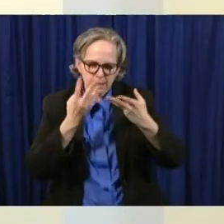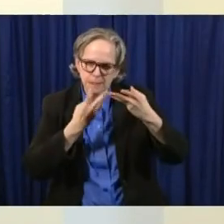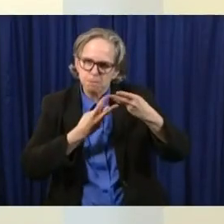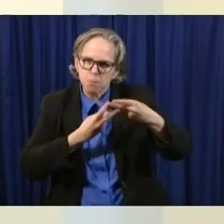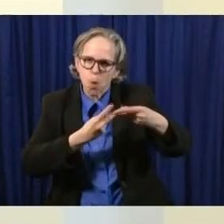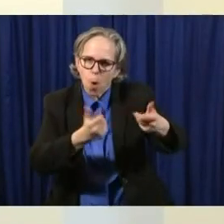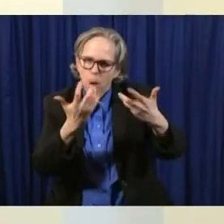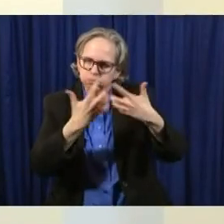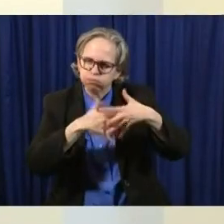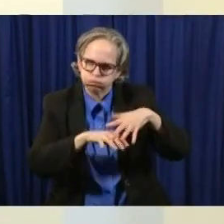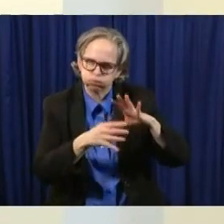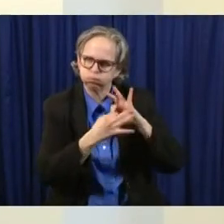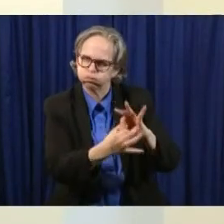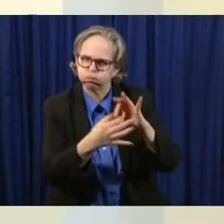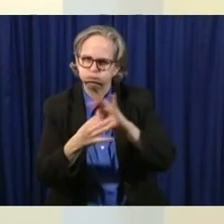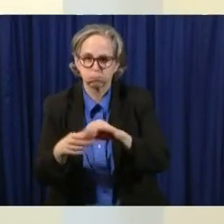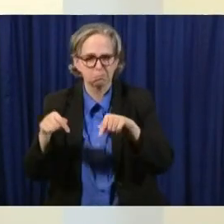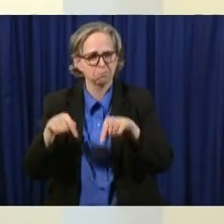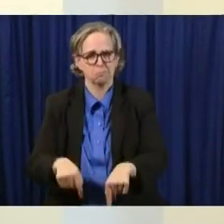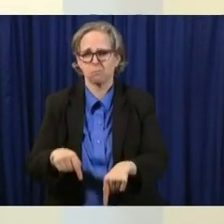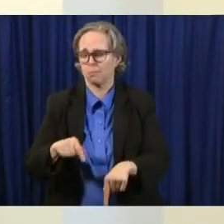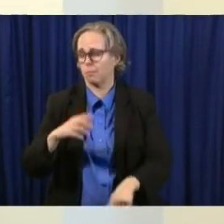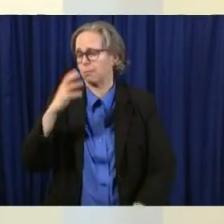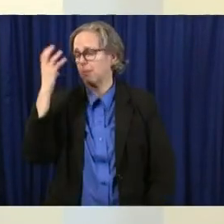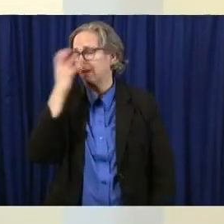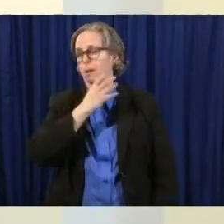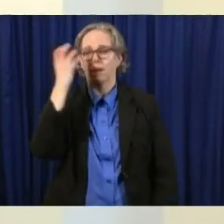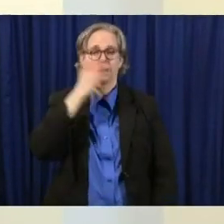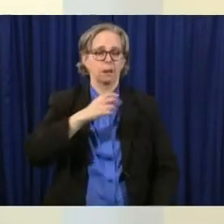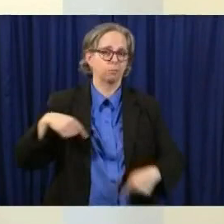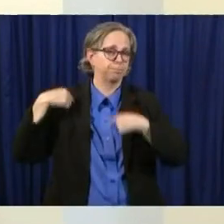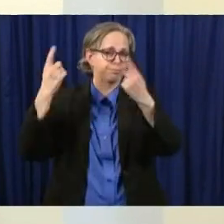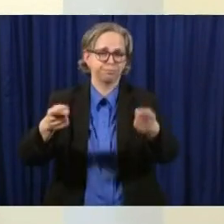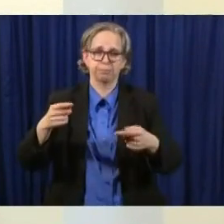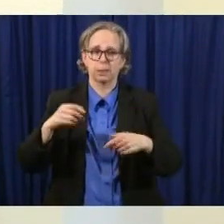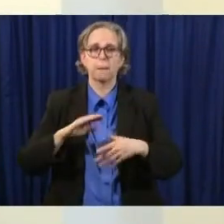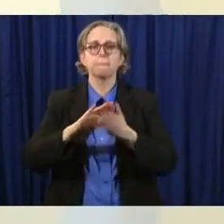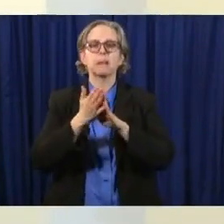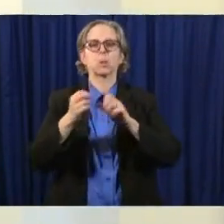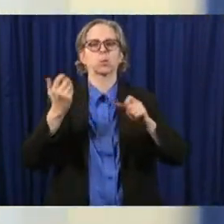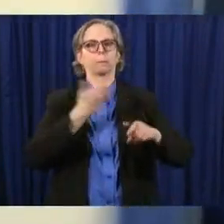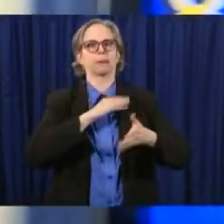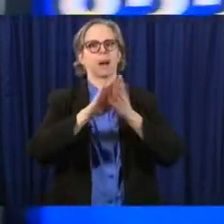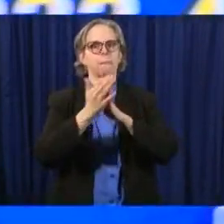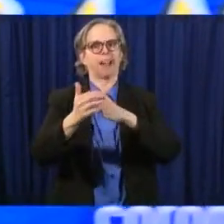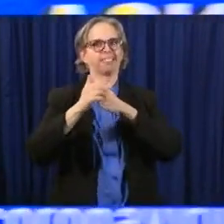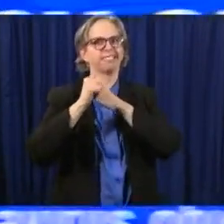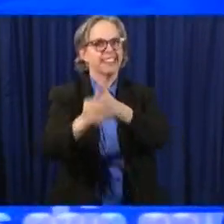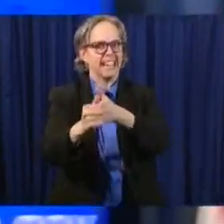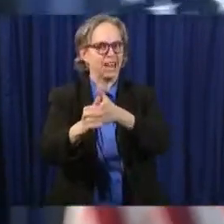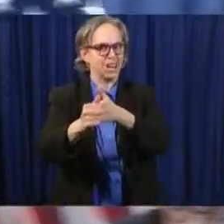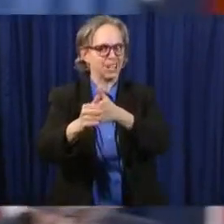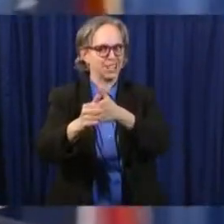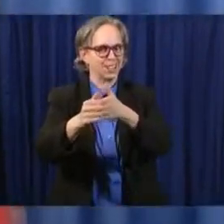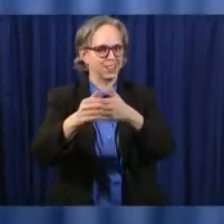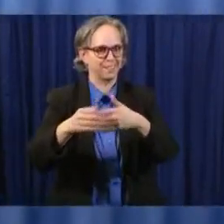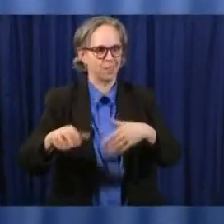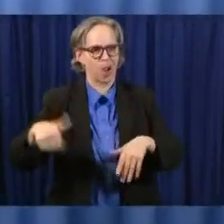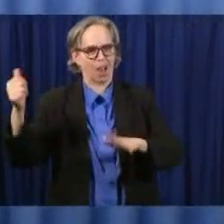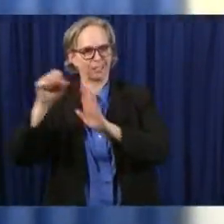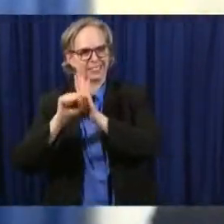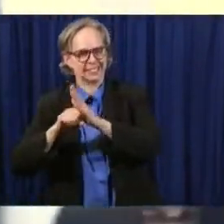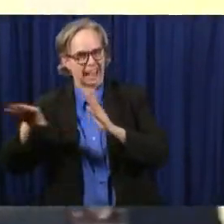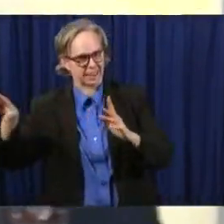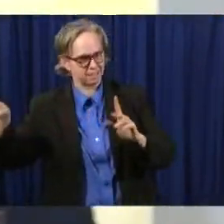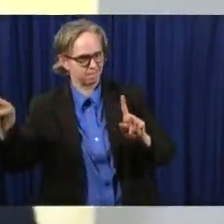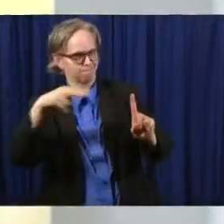doing i think where we could be leaders in finding it so thank you i had something to that because